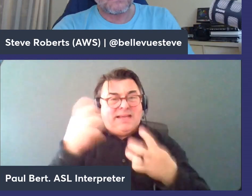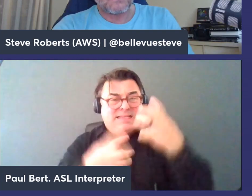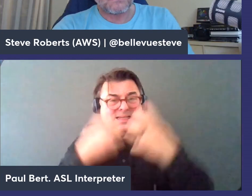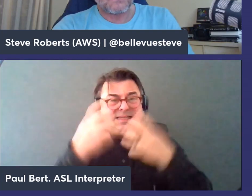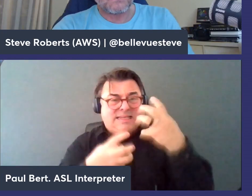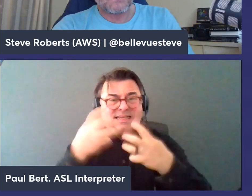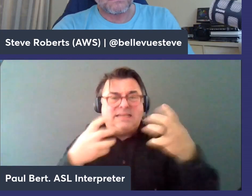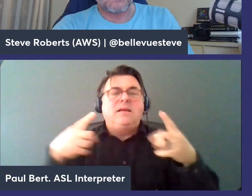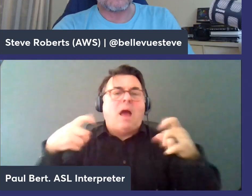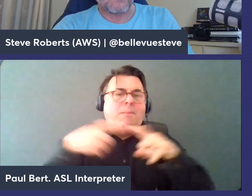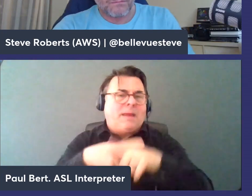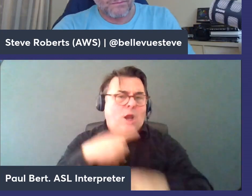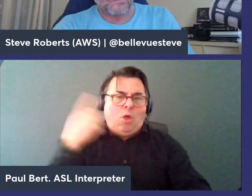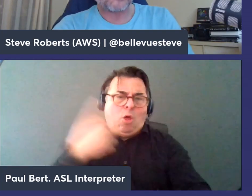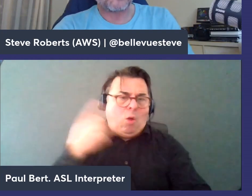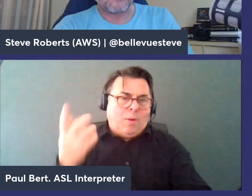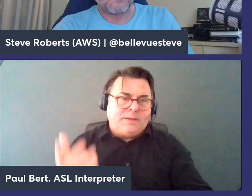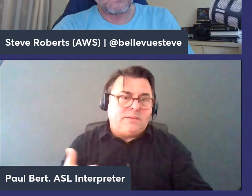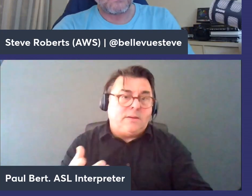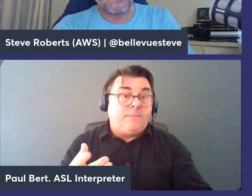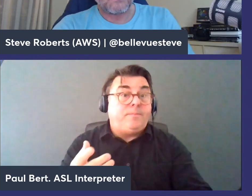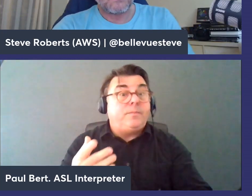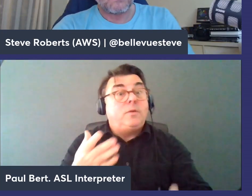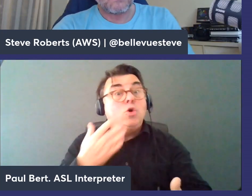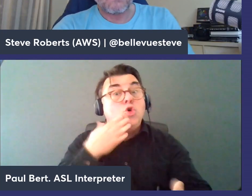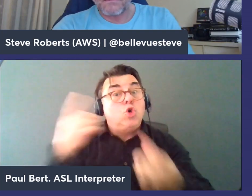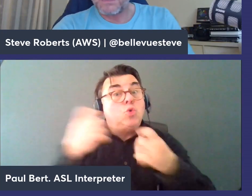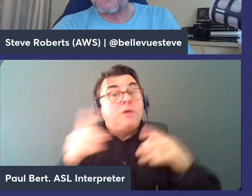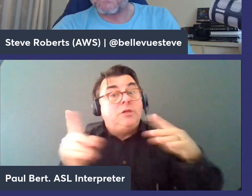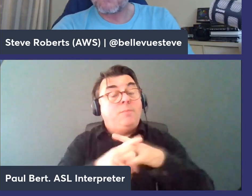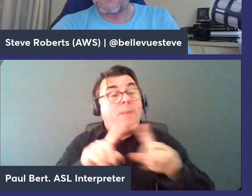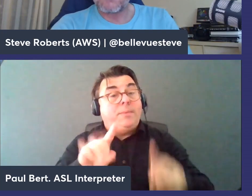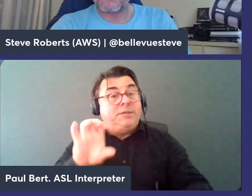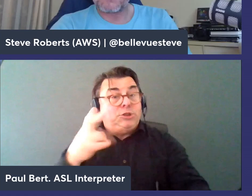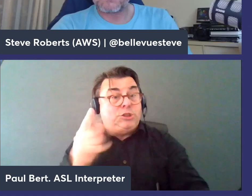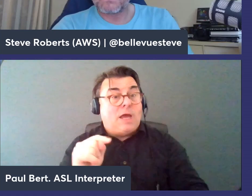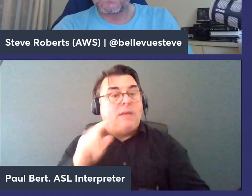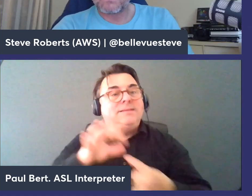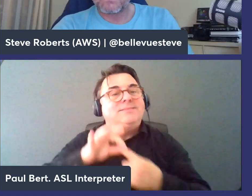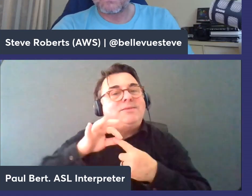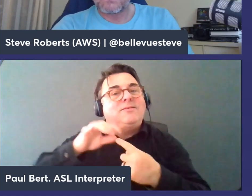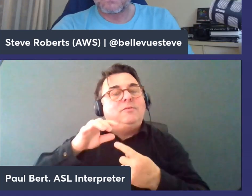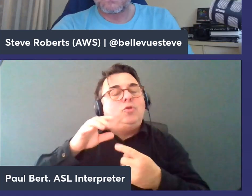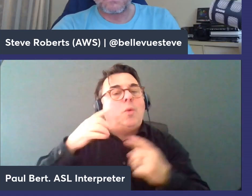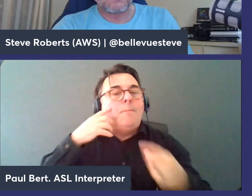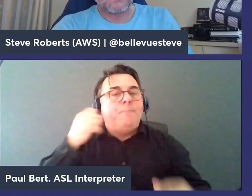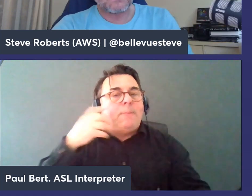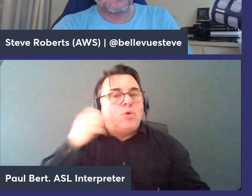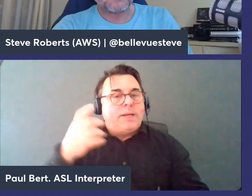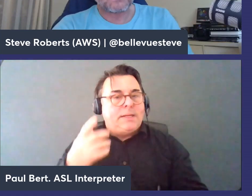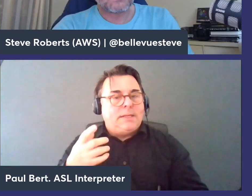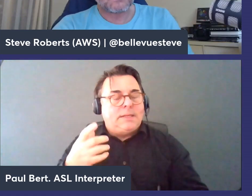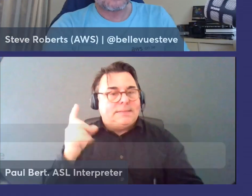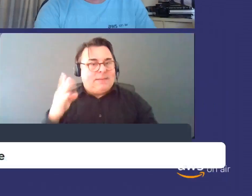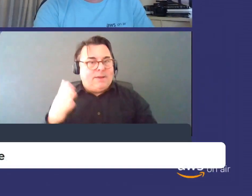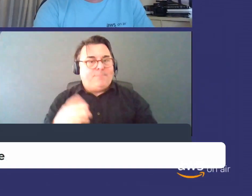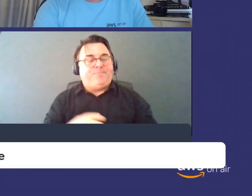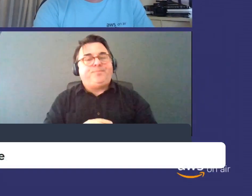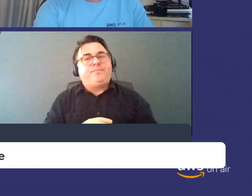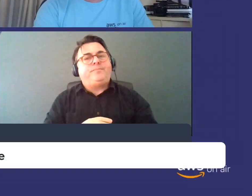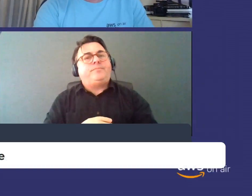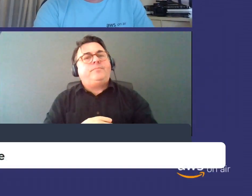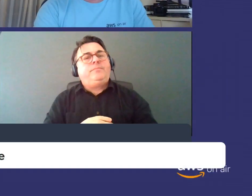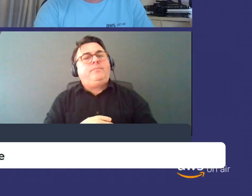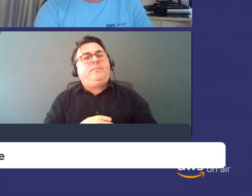complex no matter what you do we've actually had some good questions come in chat too uh specifically about memory uh db uh how